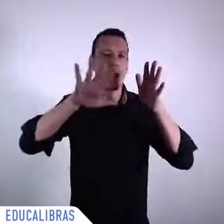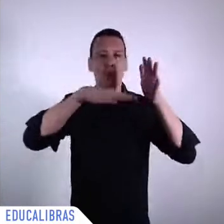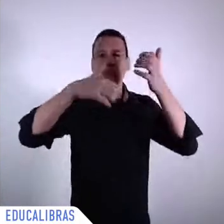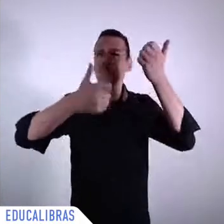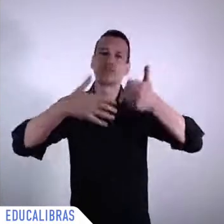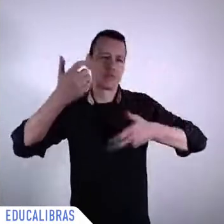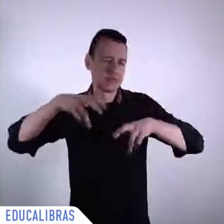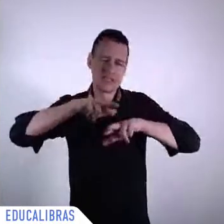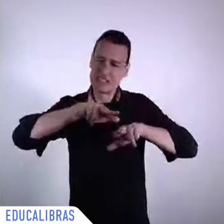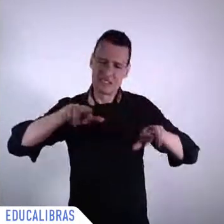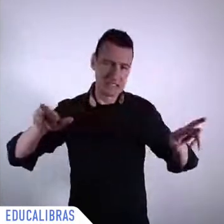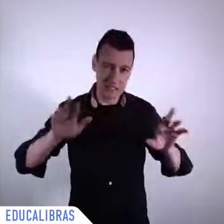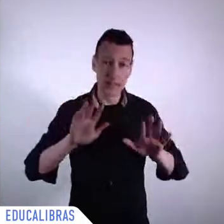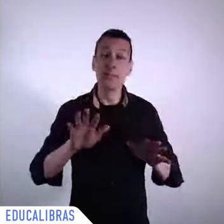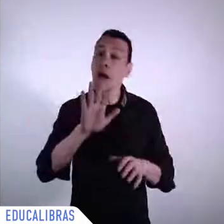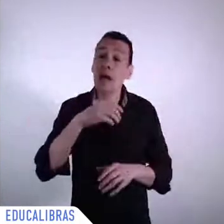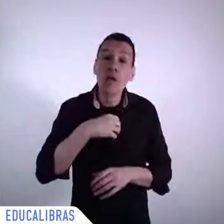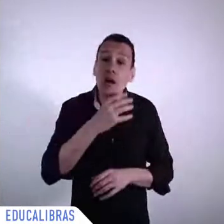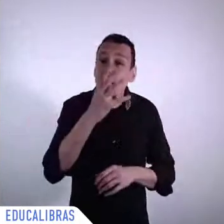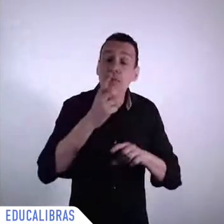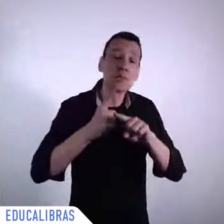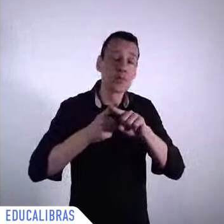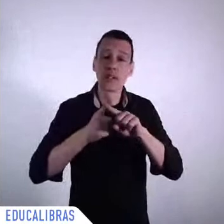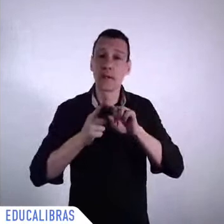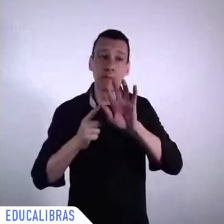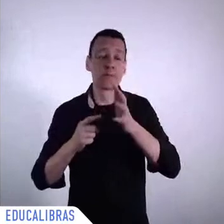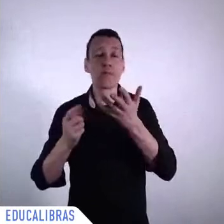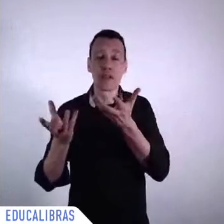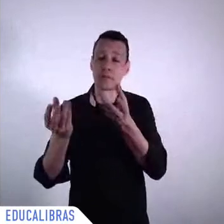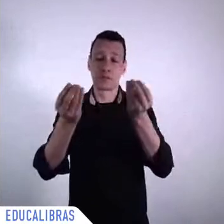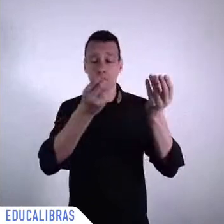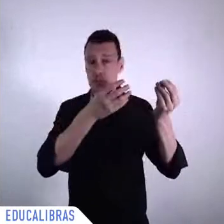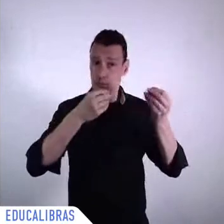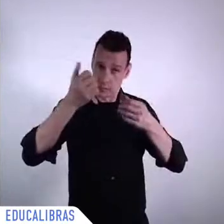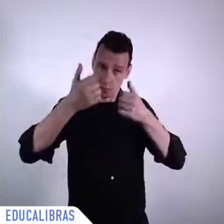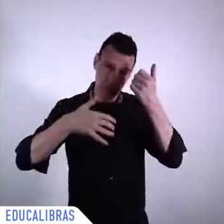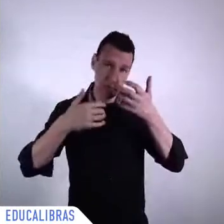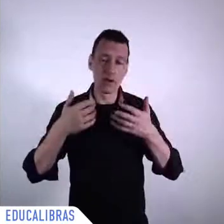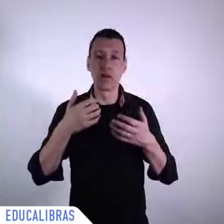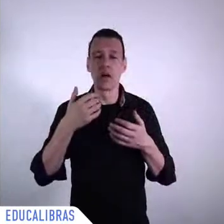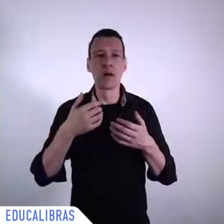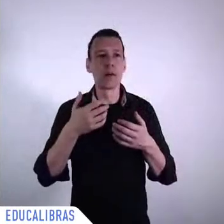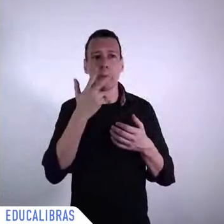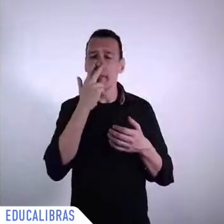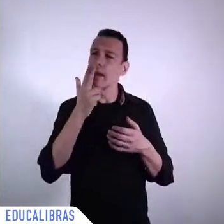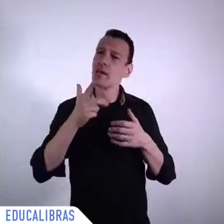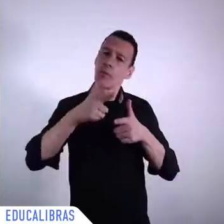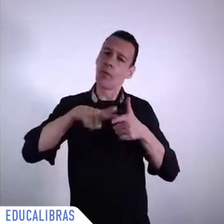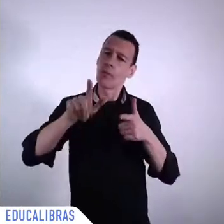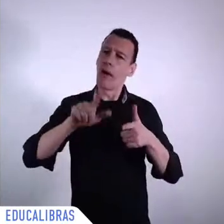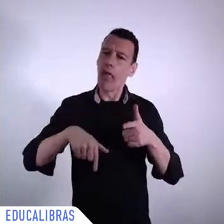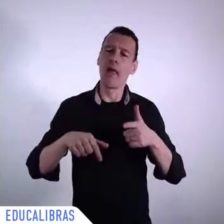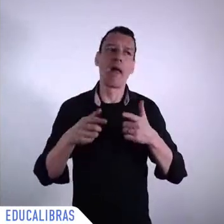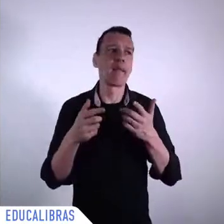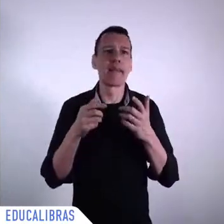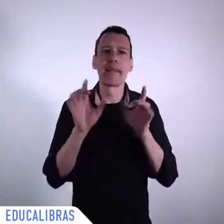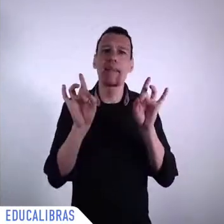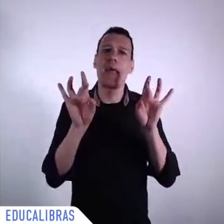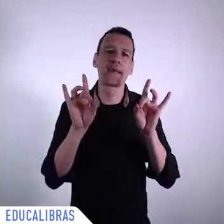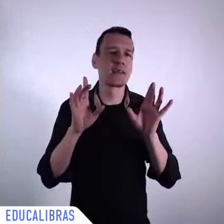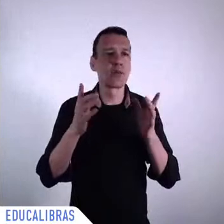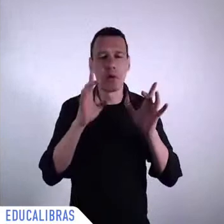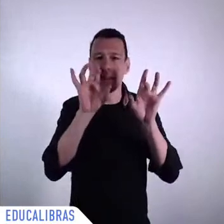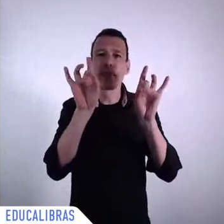problem, an engineering problem. The question of having the people, somehow this was mentioning, having what the government should do, what NGOs